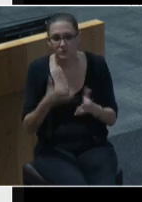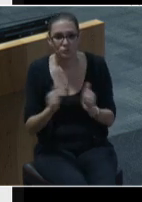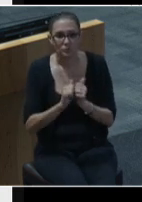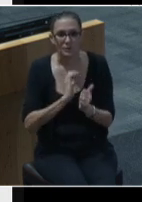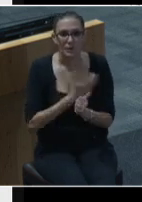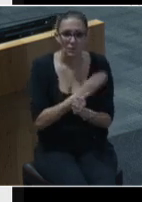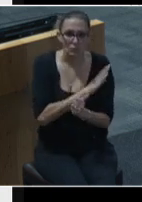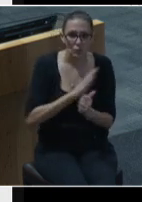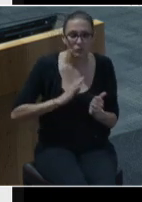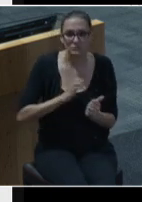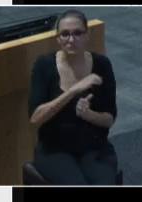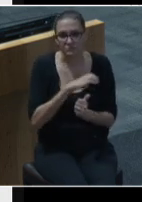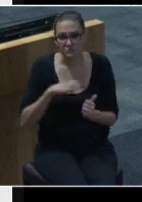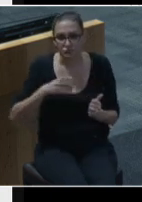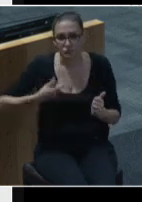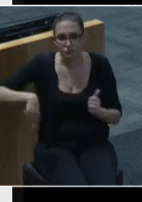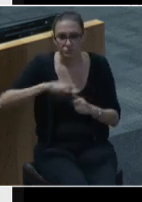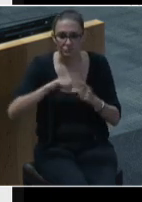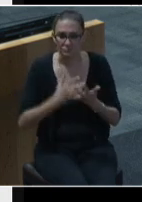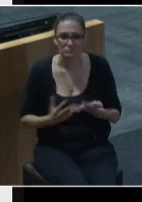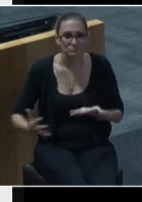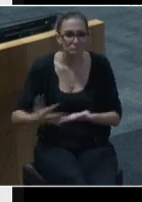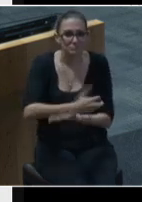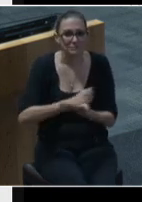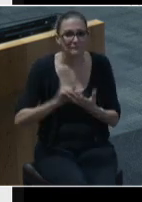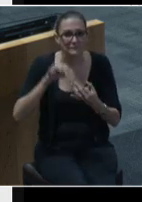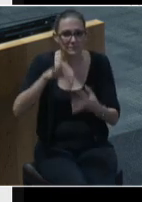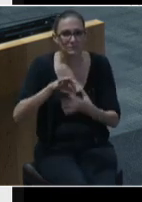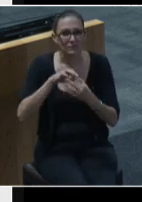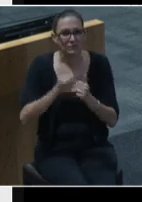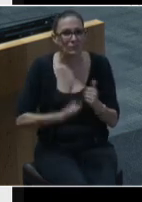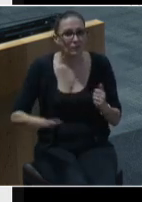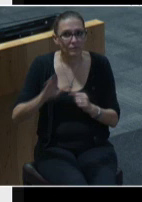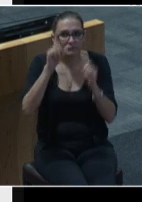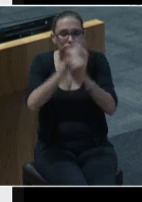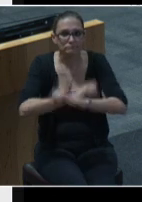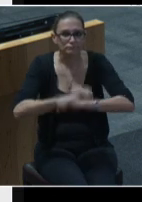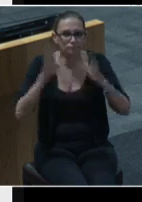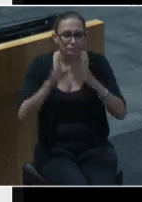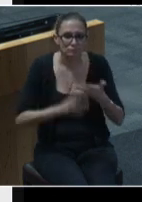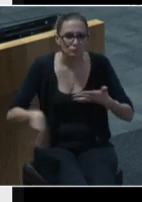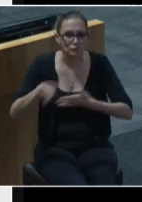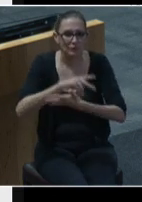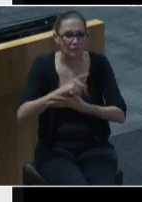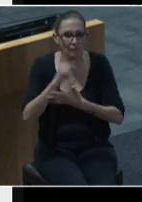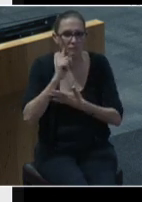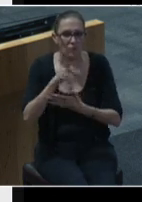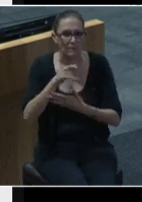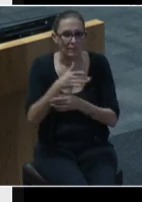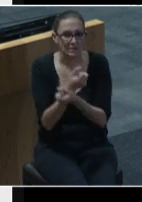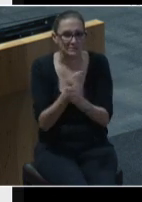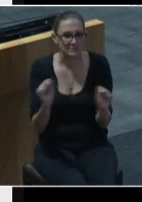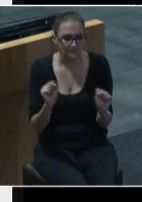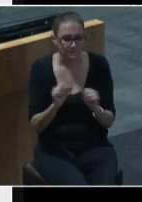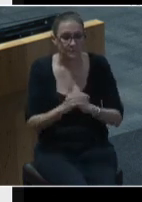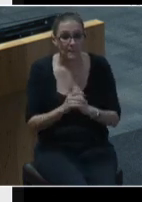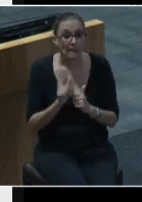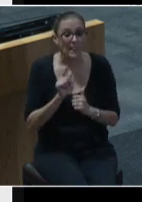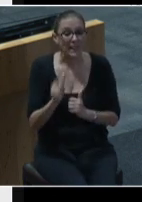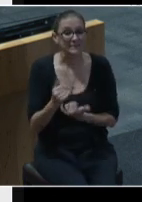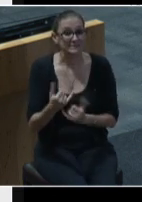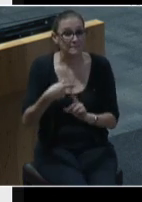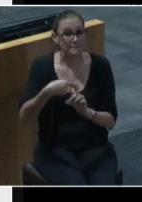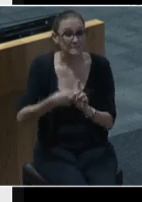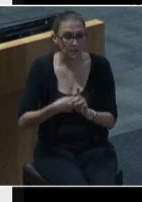our boards and commissions to gather feedback regarding their vision and priorities for reimagining public safety. Later this month,